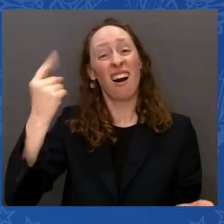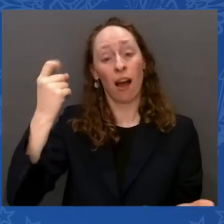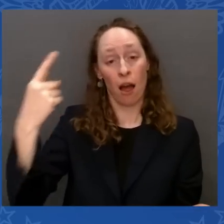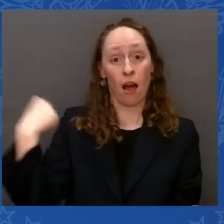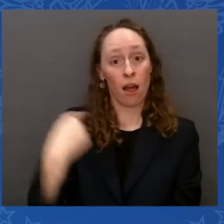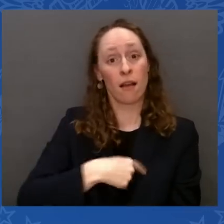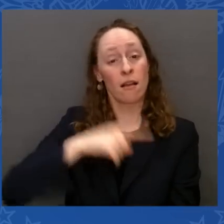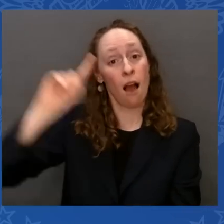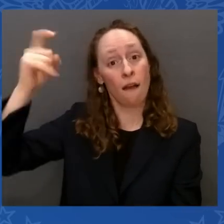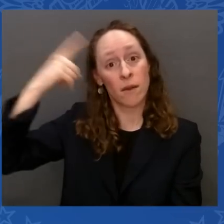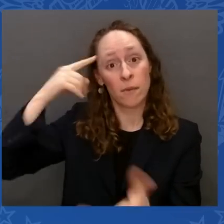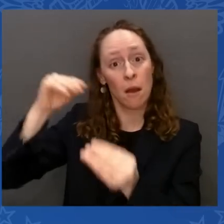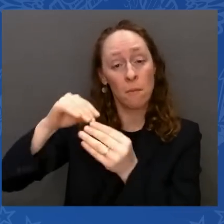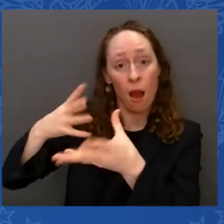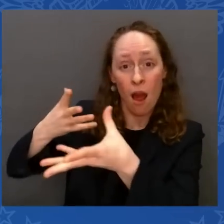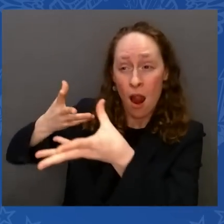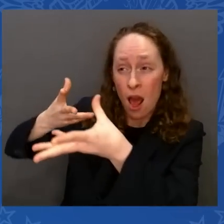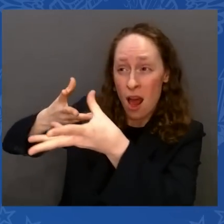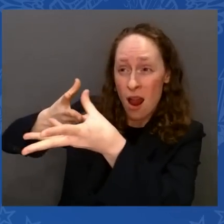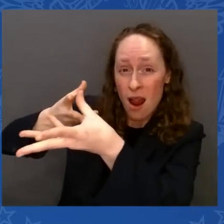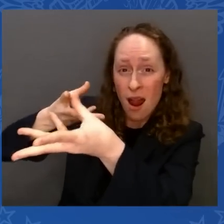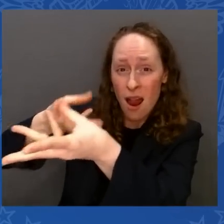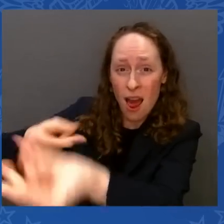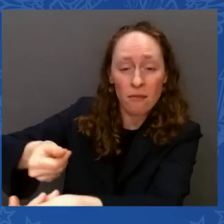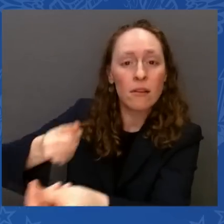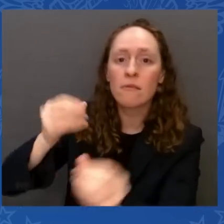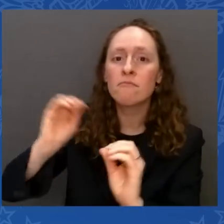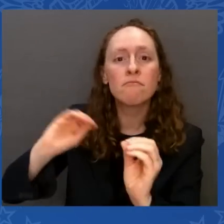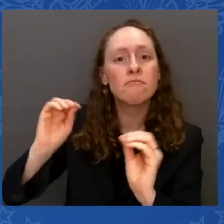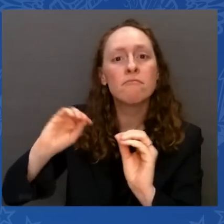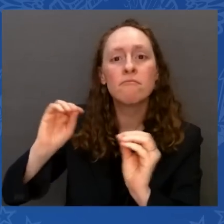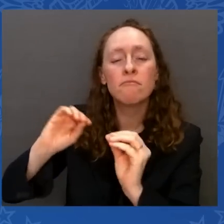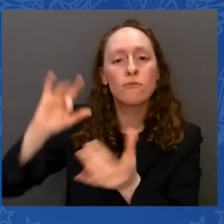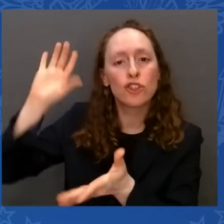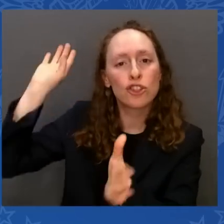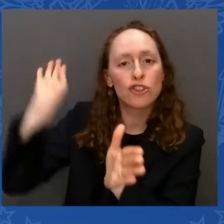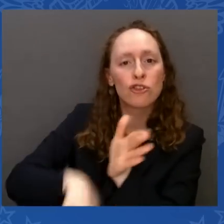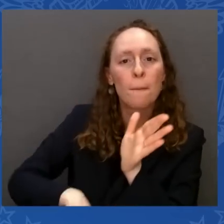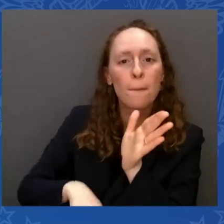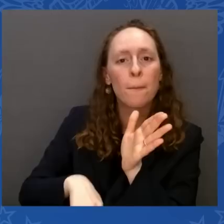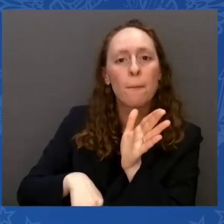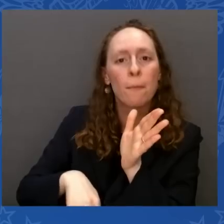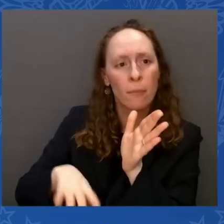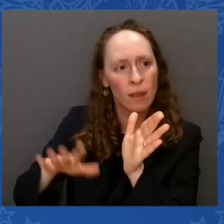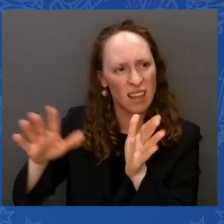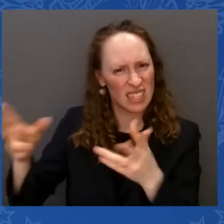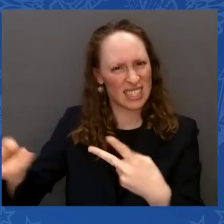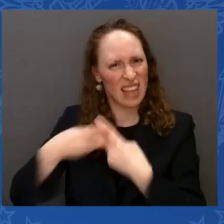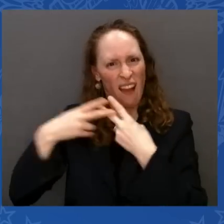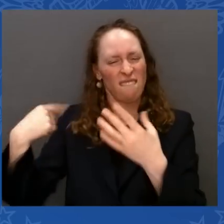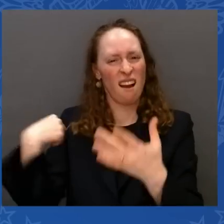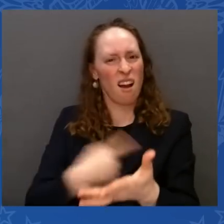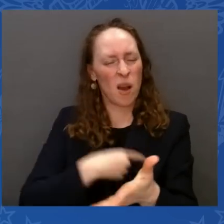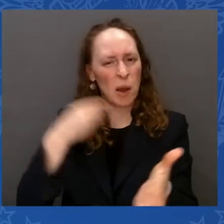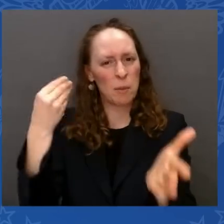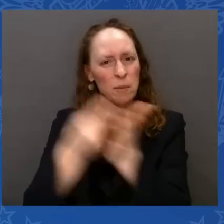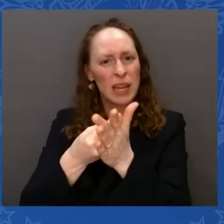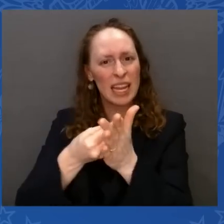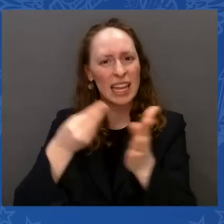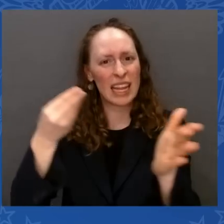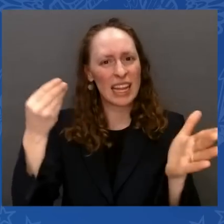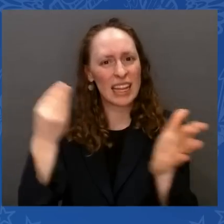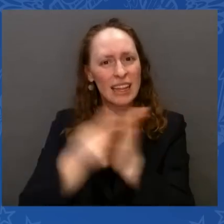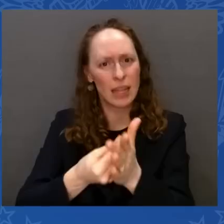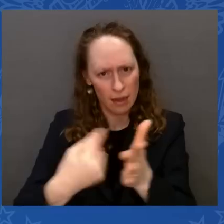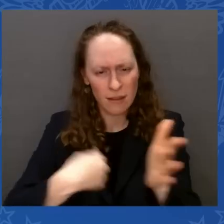Almost $160 billion saved. Reduction of the deficit. We passed the Chips and Science Act, which has